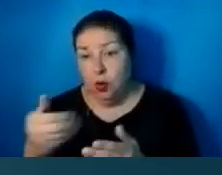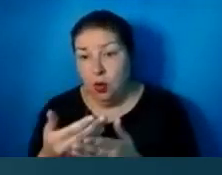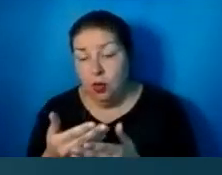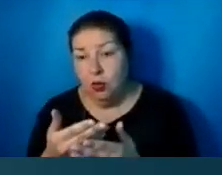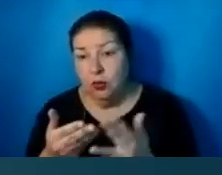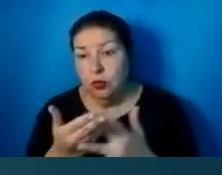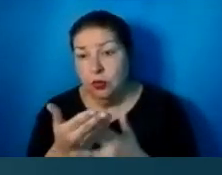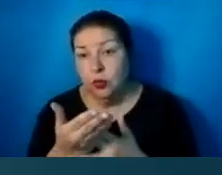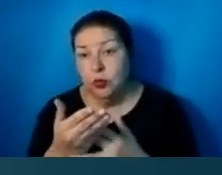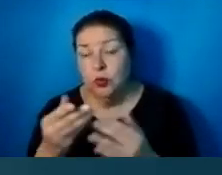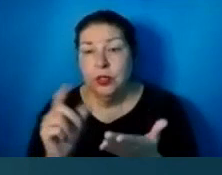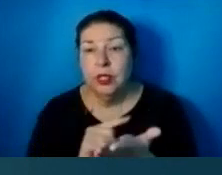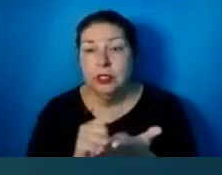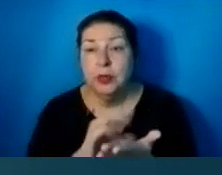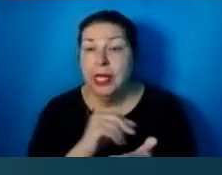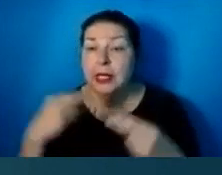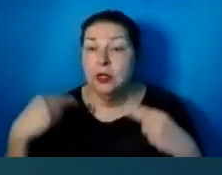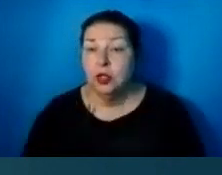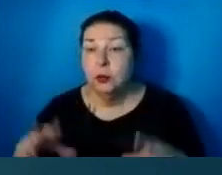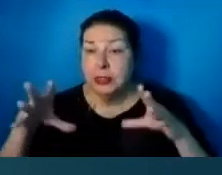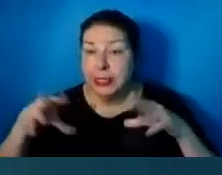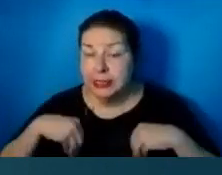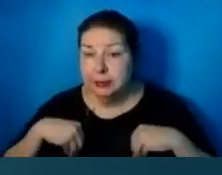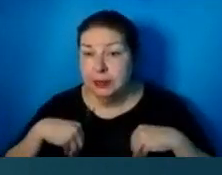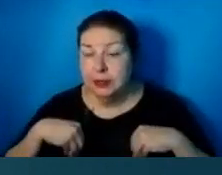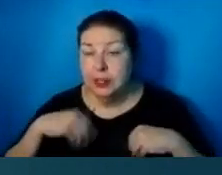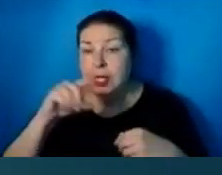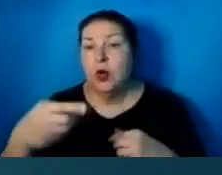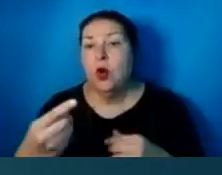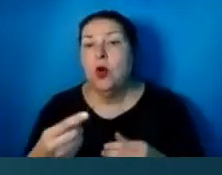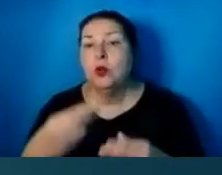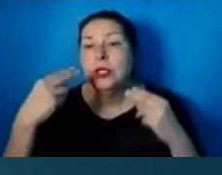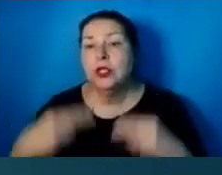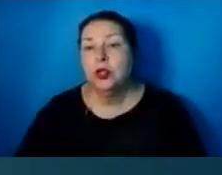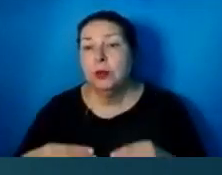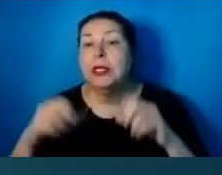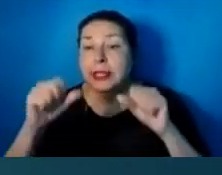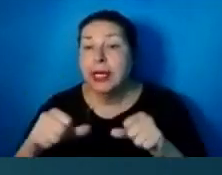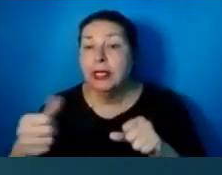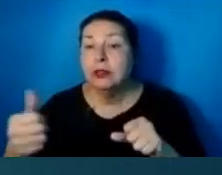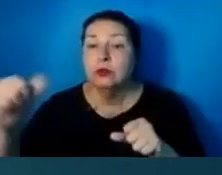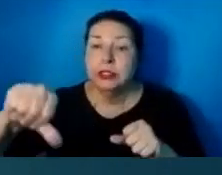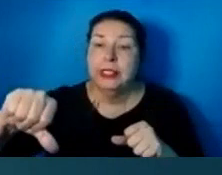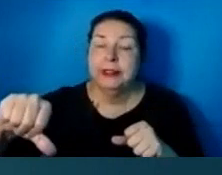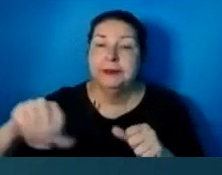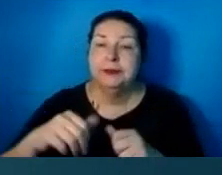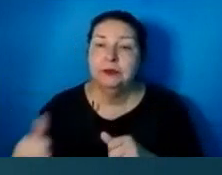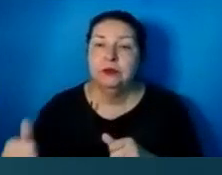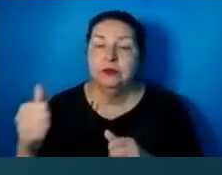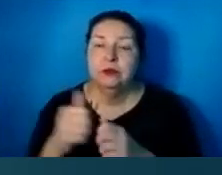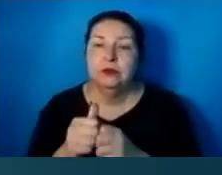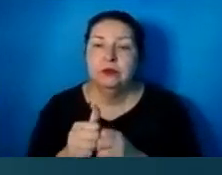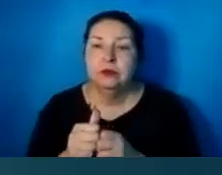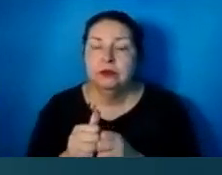human accepts it. And only the human can reject it. The Baptists